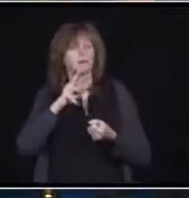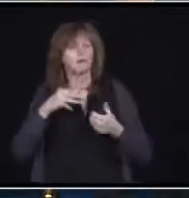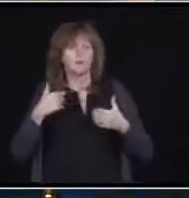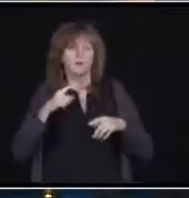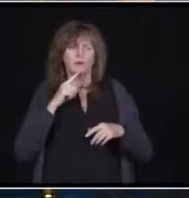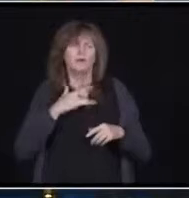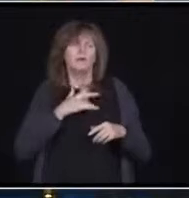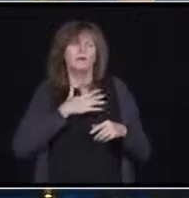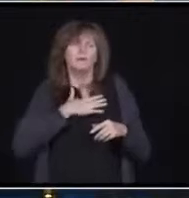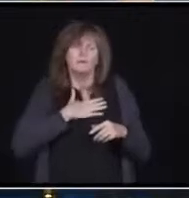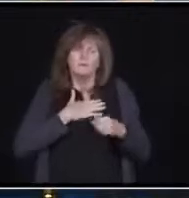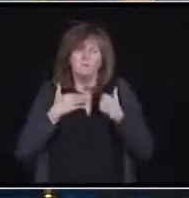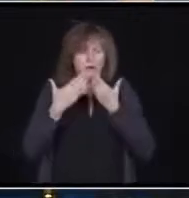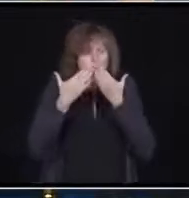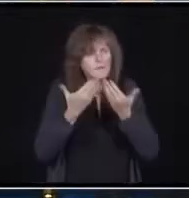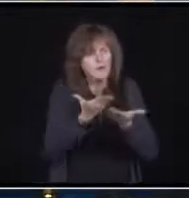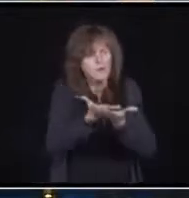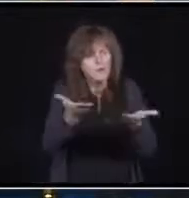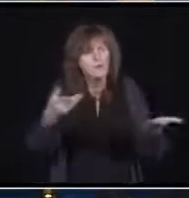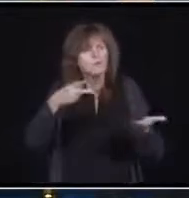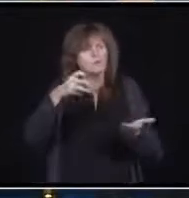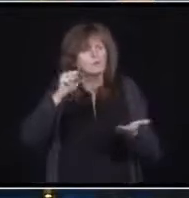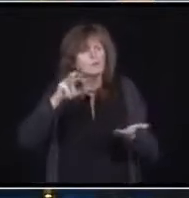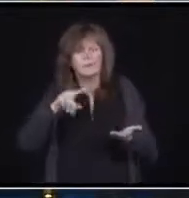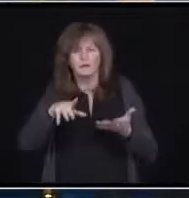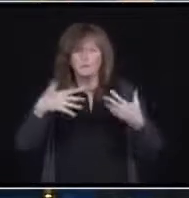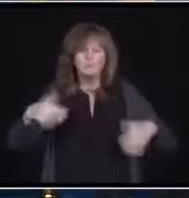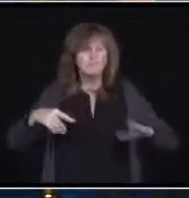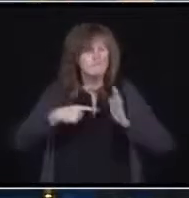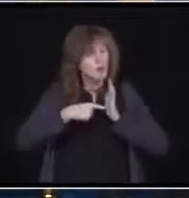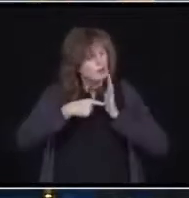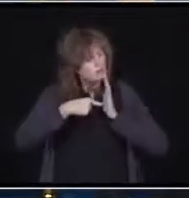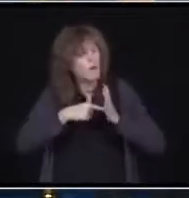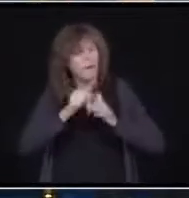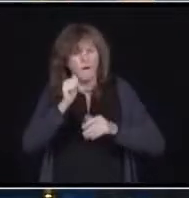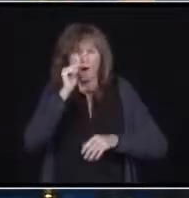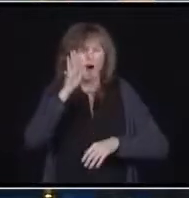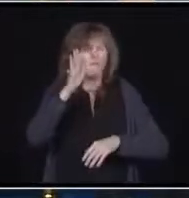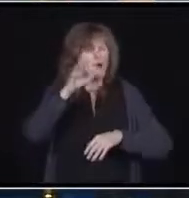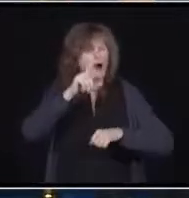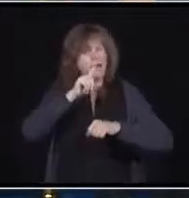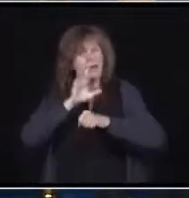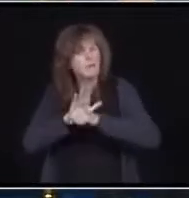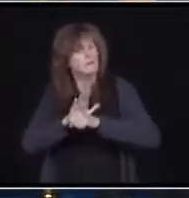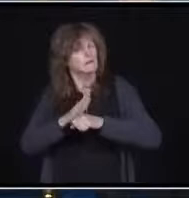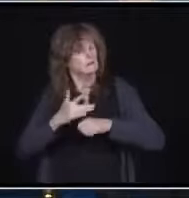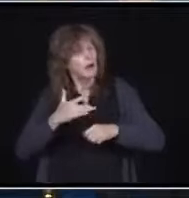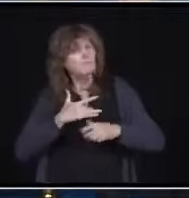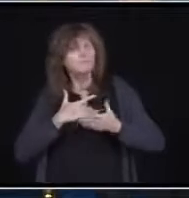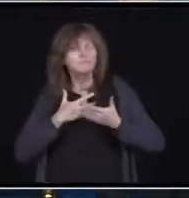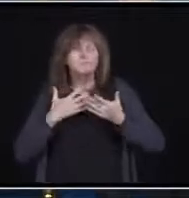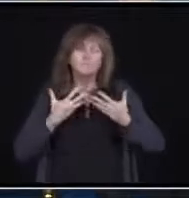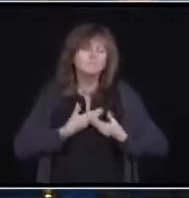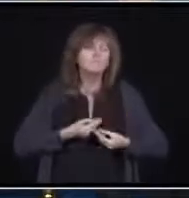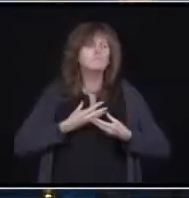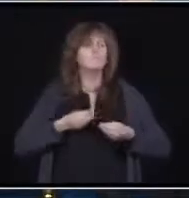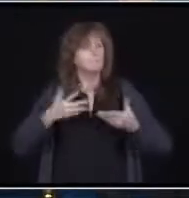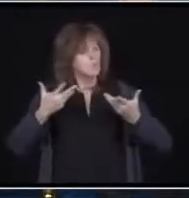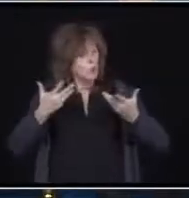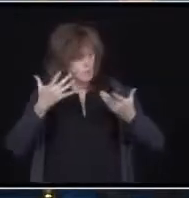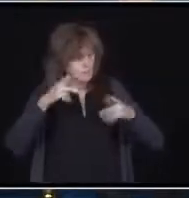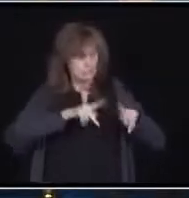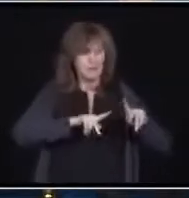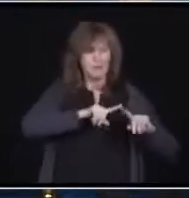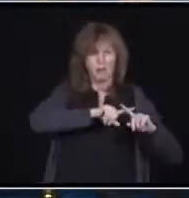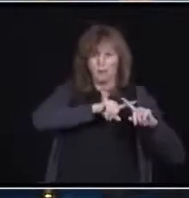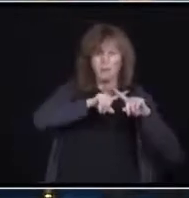You demonstrate daily your commitment and compassion to the people depending on you, especially in our long-term care